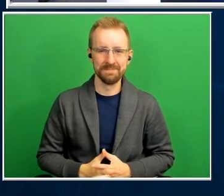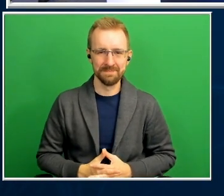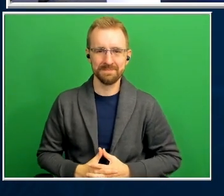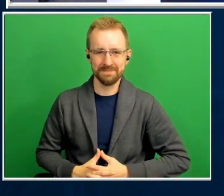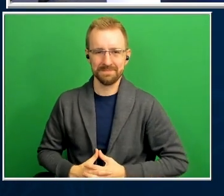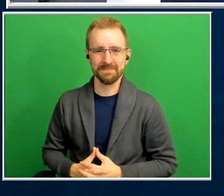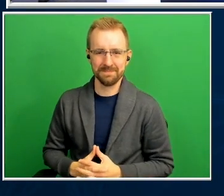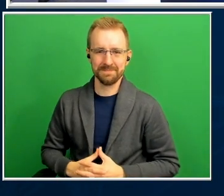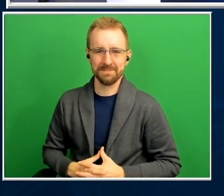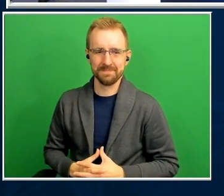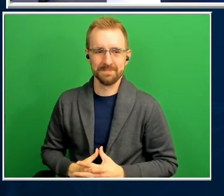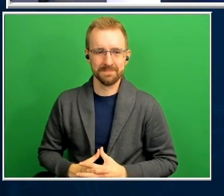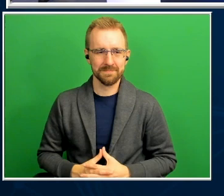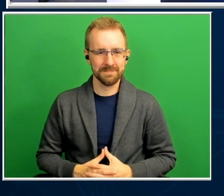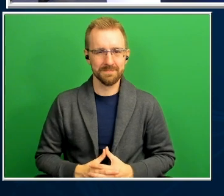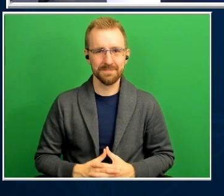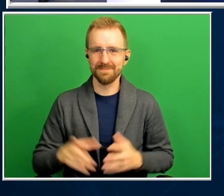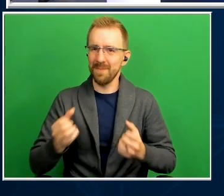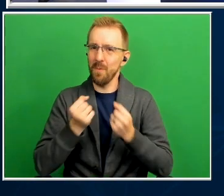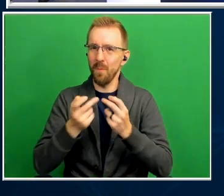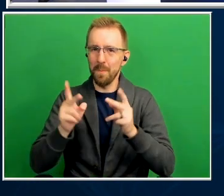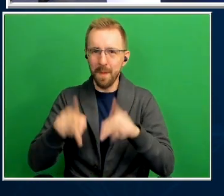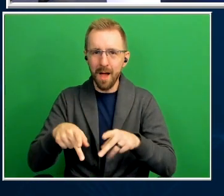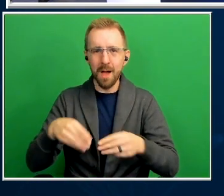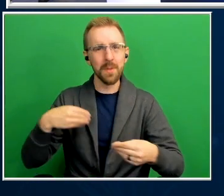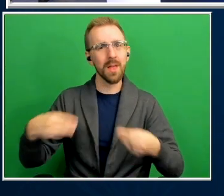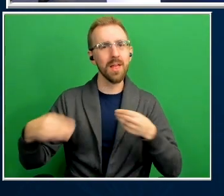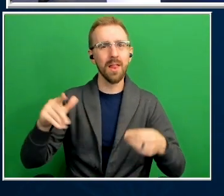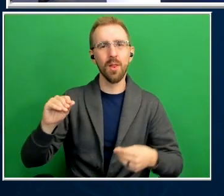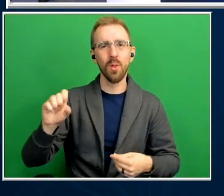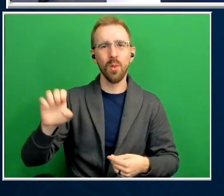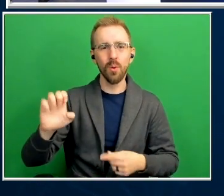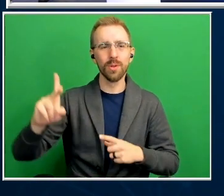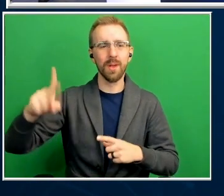get things warmed up get things loosened up so joey